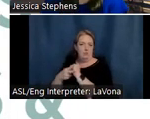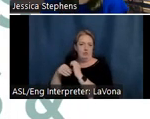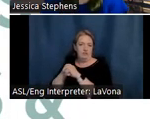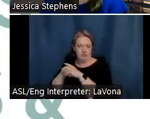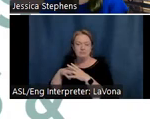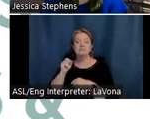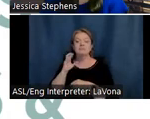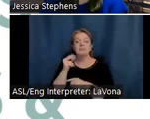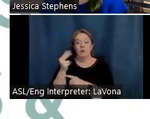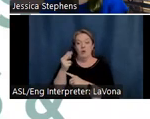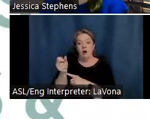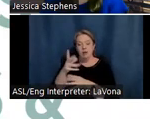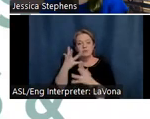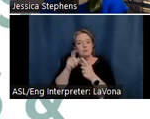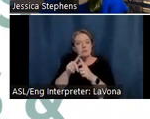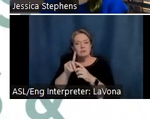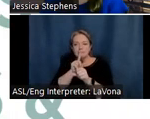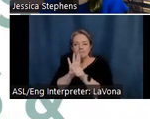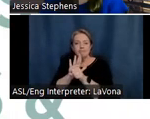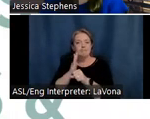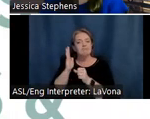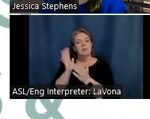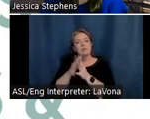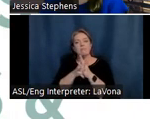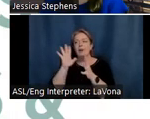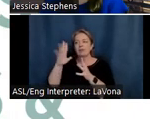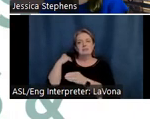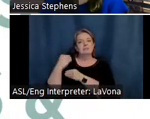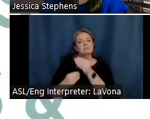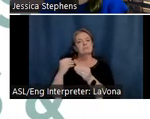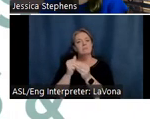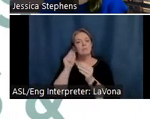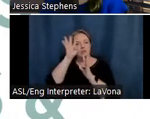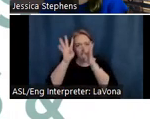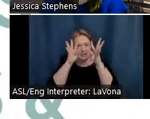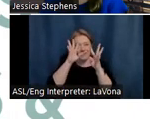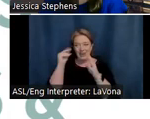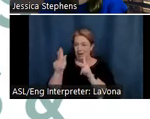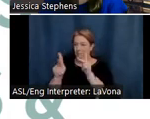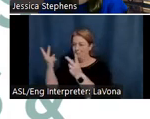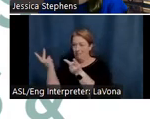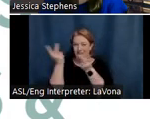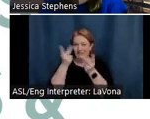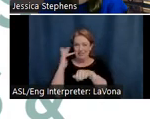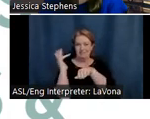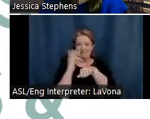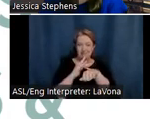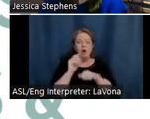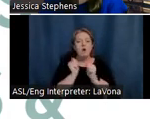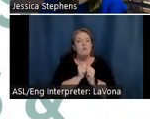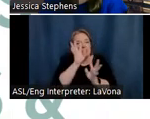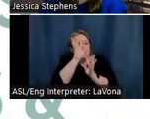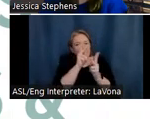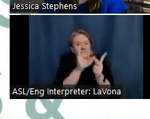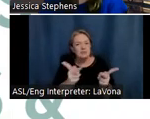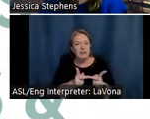creativity and connecting visitors with these irreplaceable spaces. The James Castle House and HAWS launched this virtual road trip in the